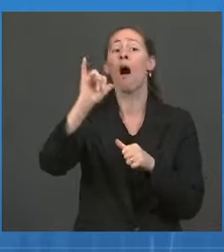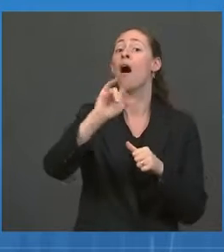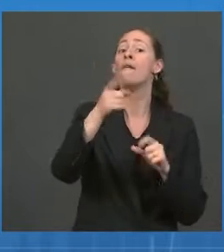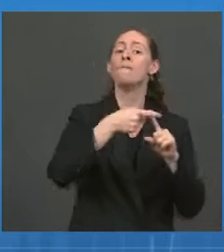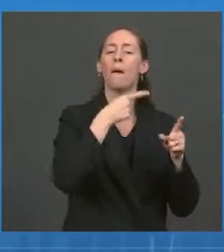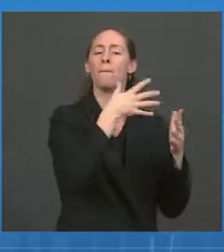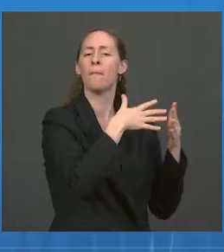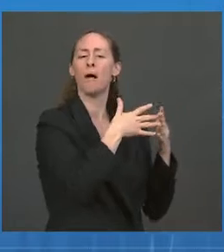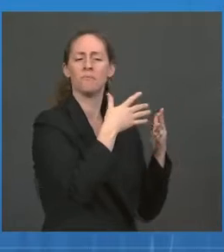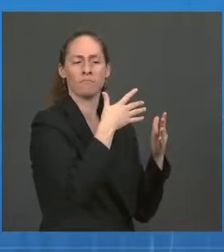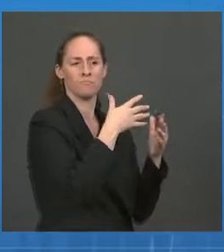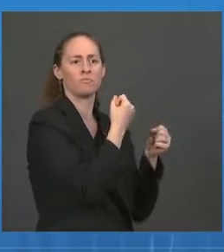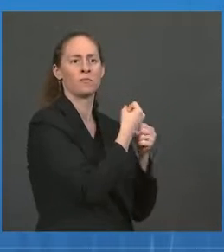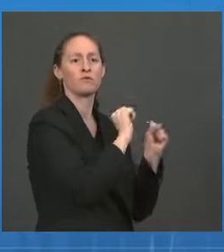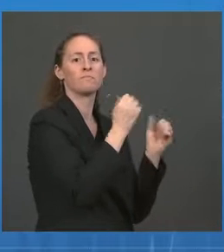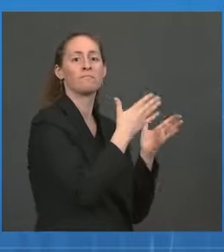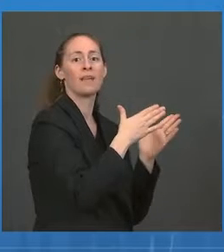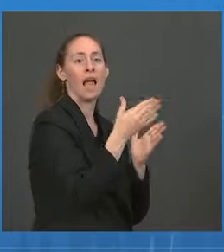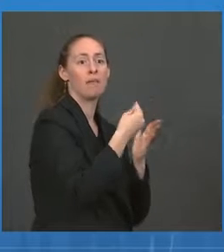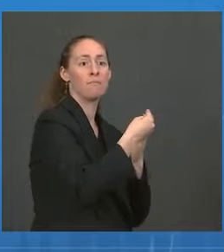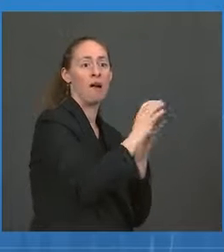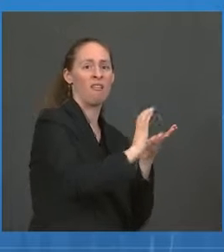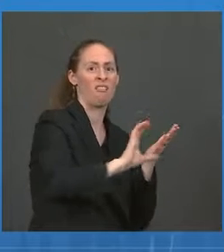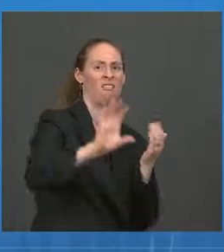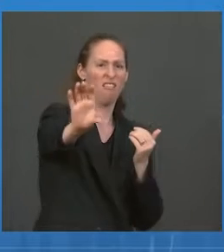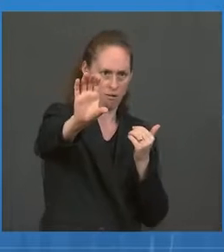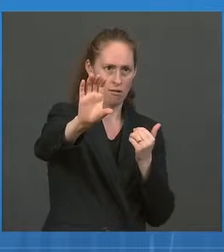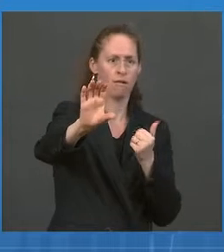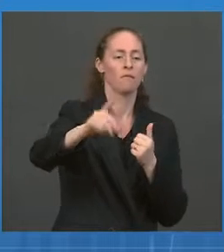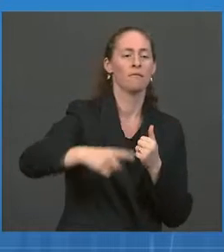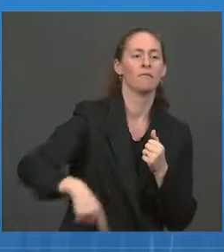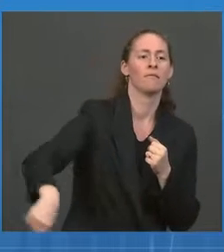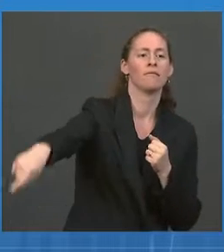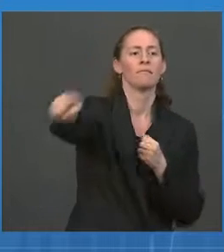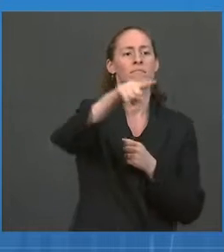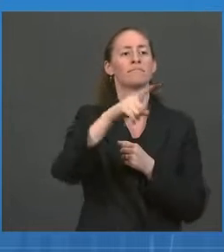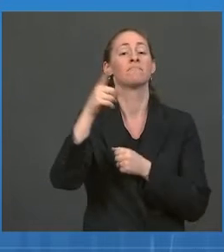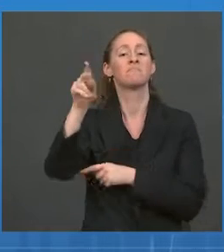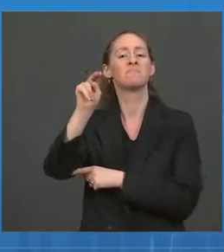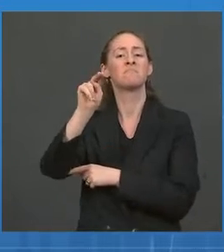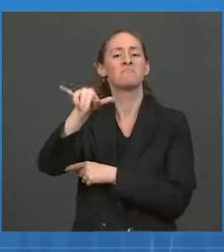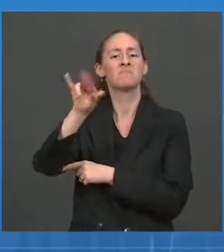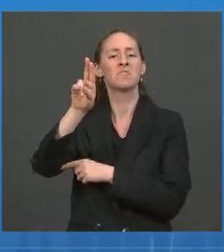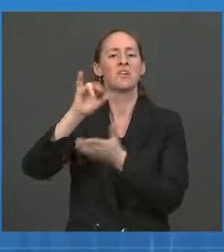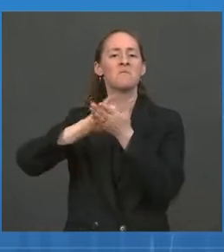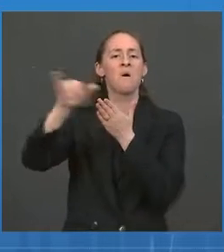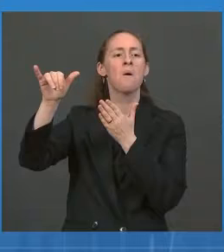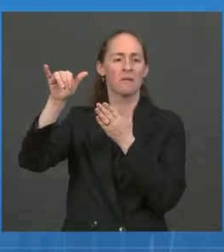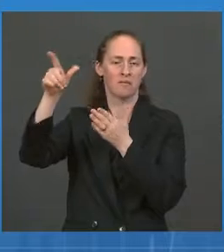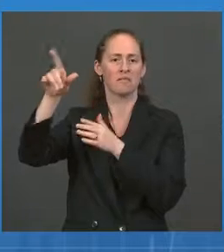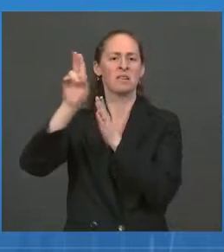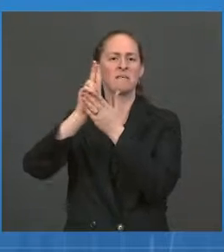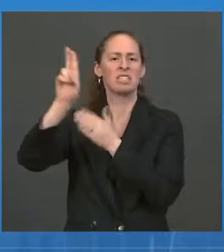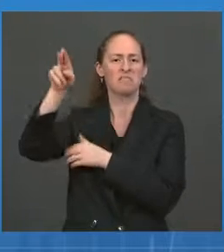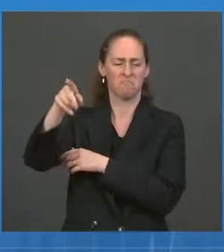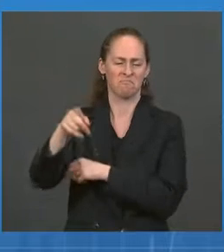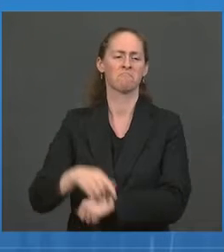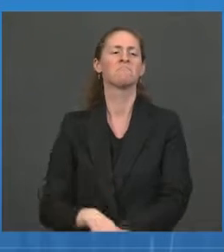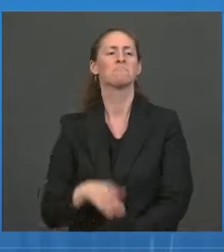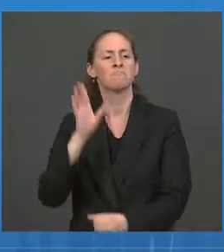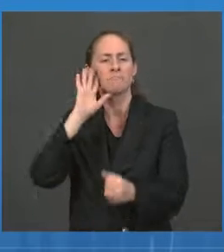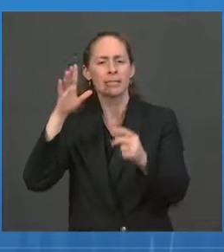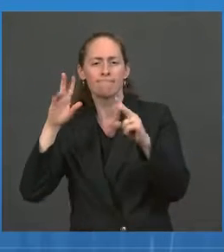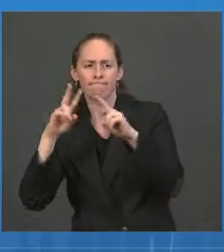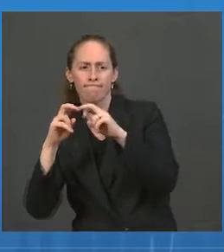award is going to NYU Langone Health. They will then make many up to 30 or